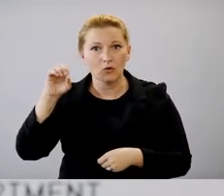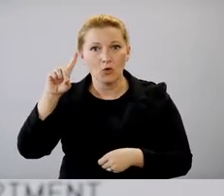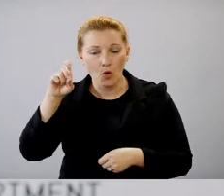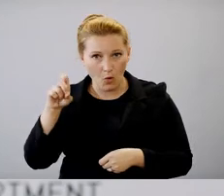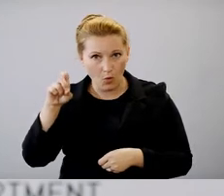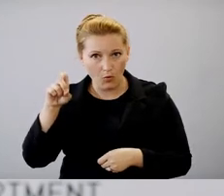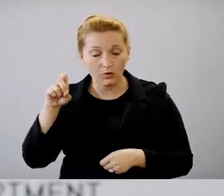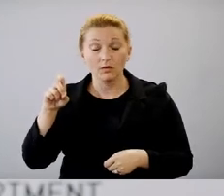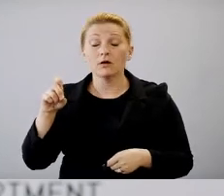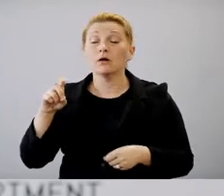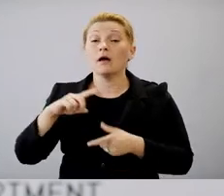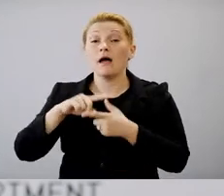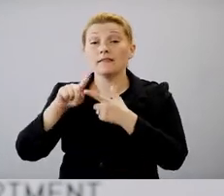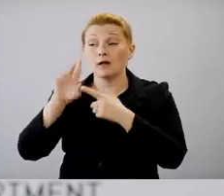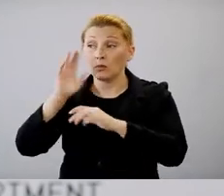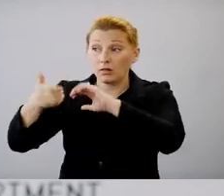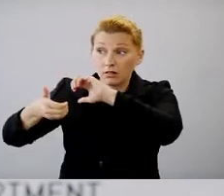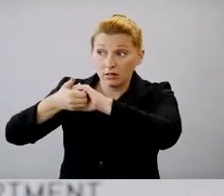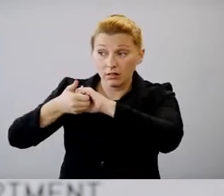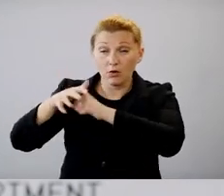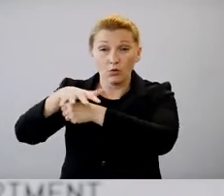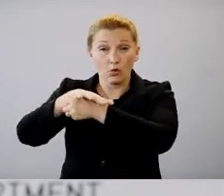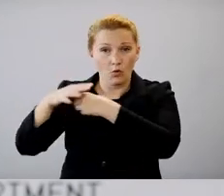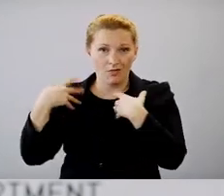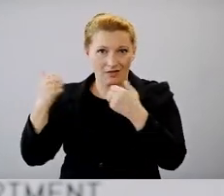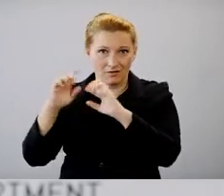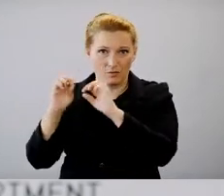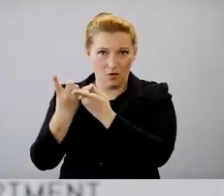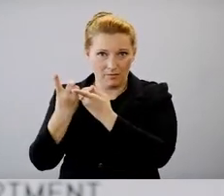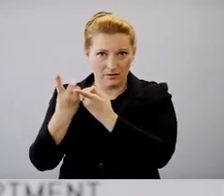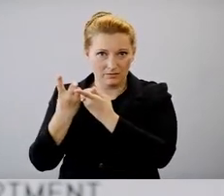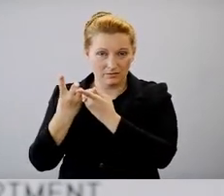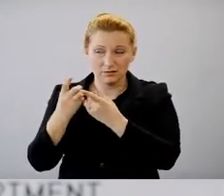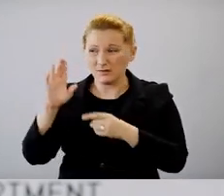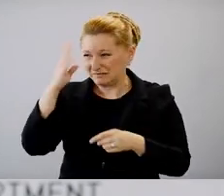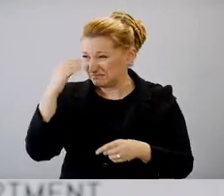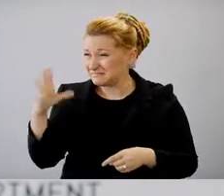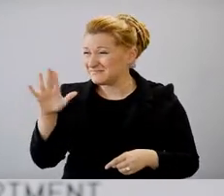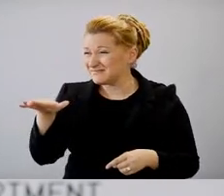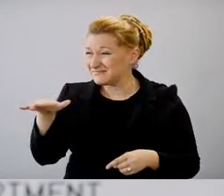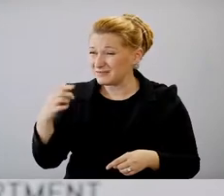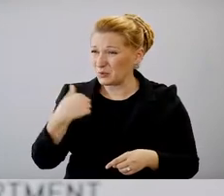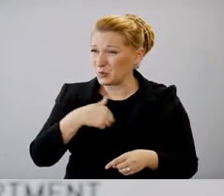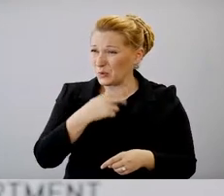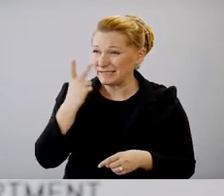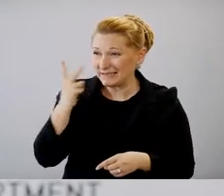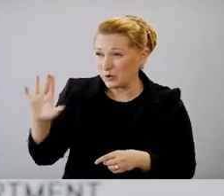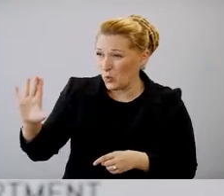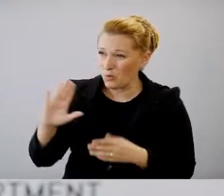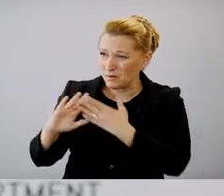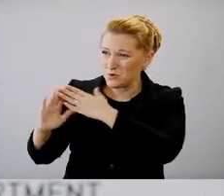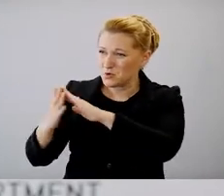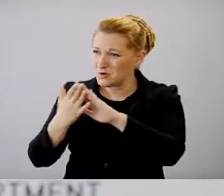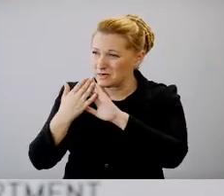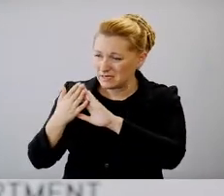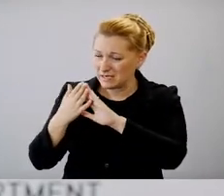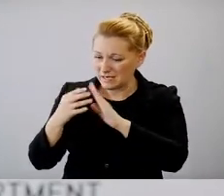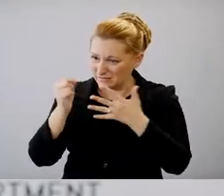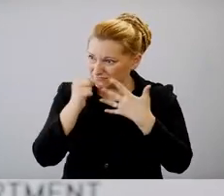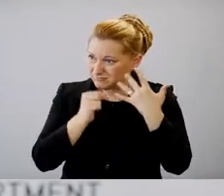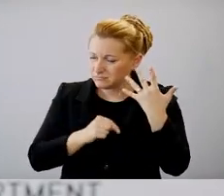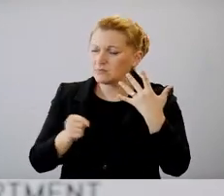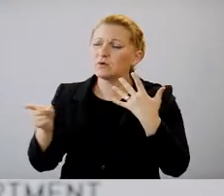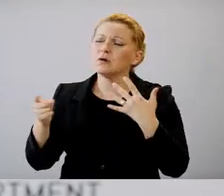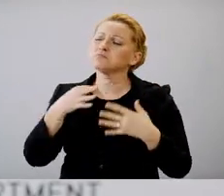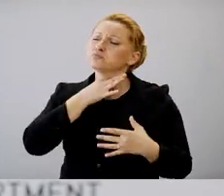our local health departments to let our local health departments know, Hey, here's what we're seeing in the communities. What types of resources do you guys